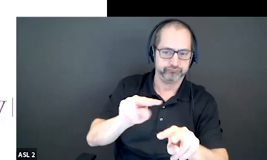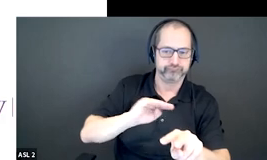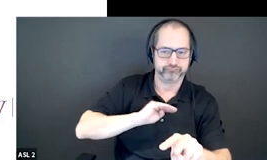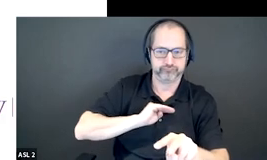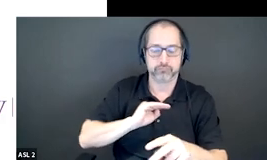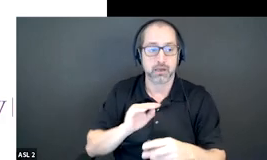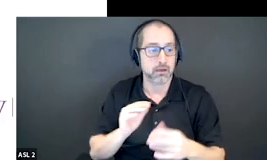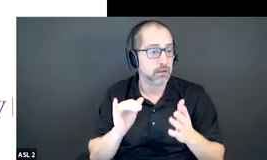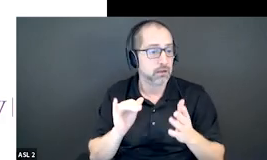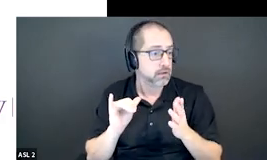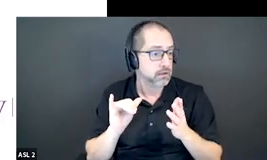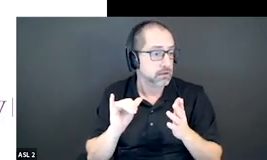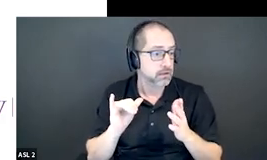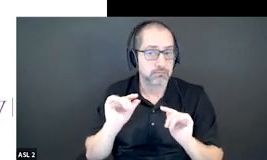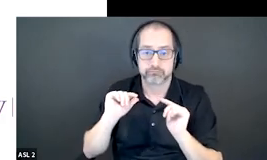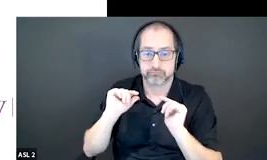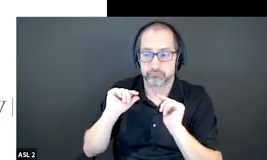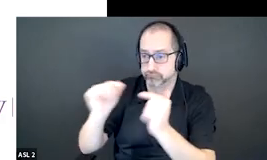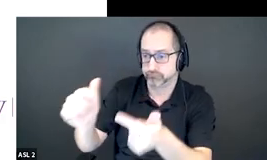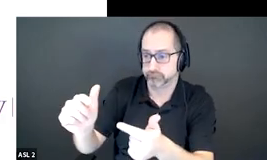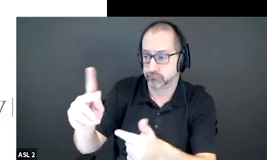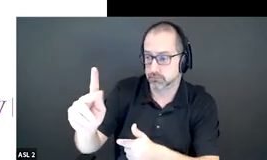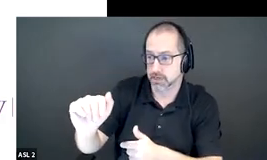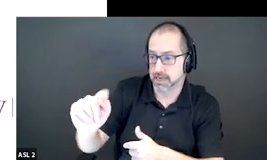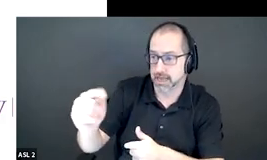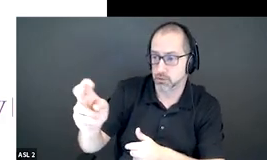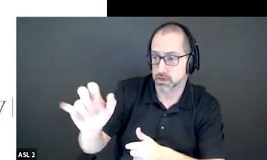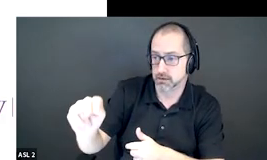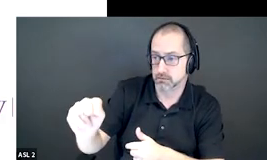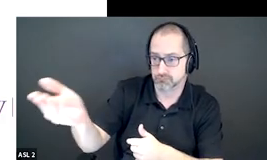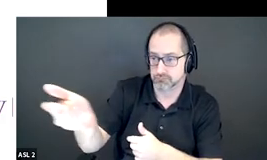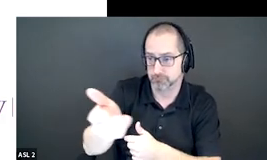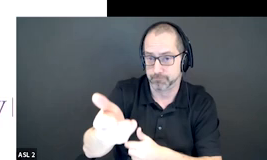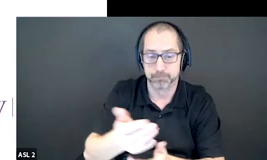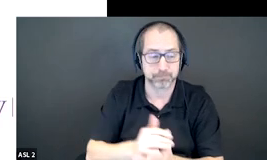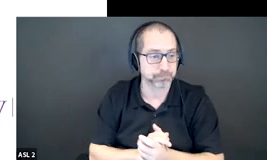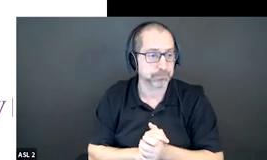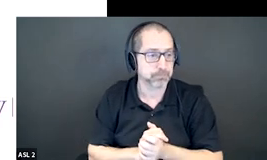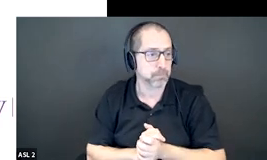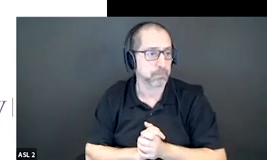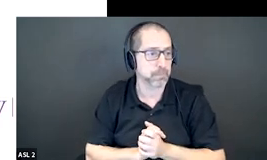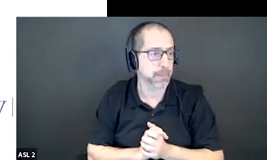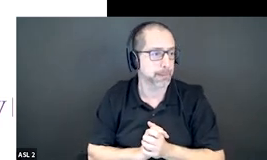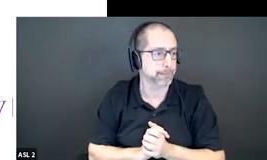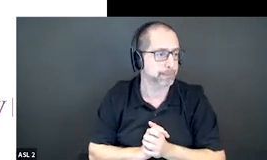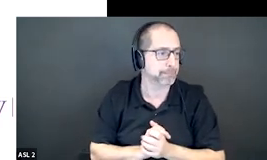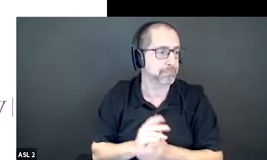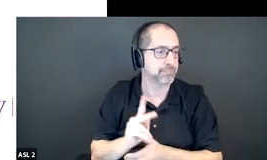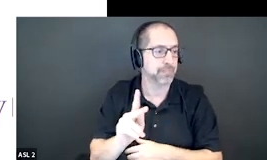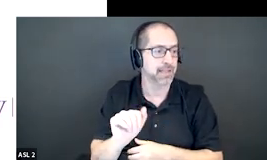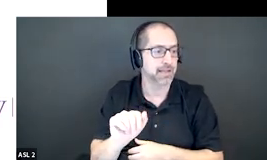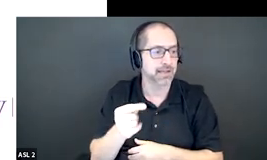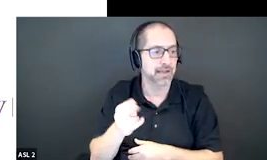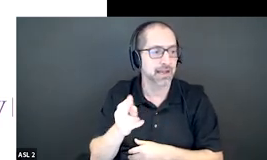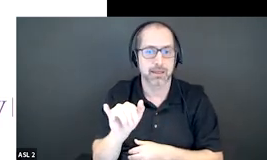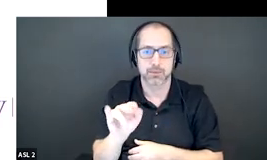my end i'll pass it back to katherine all right um